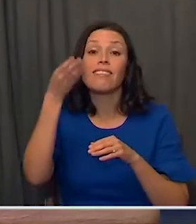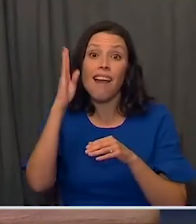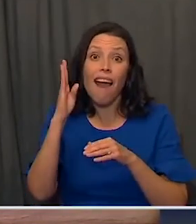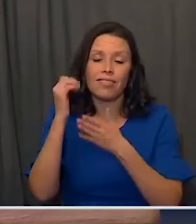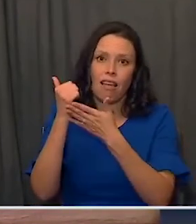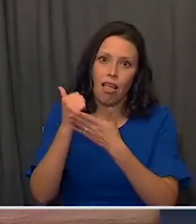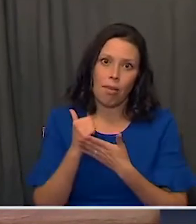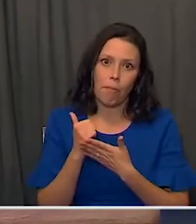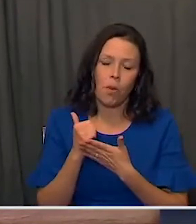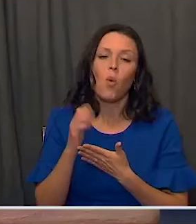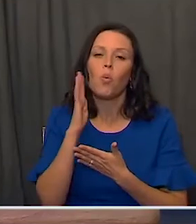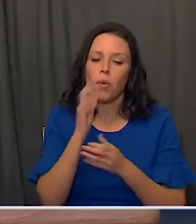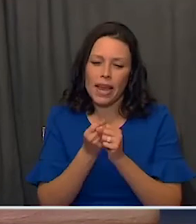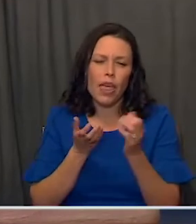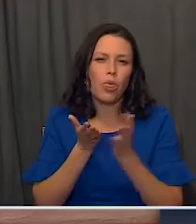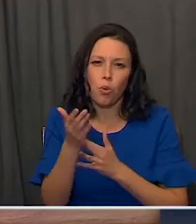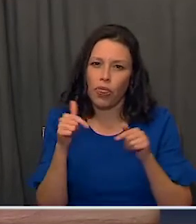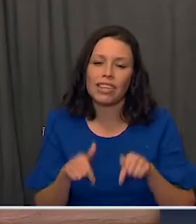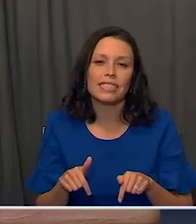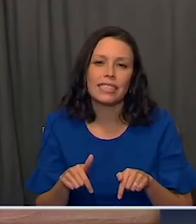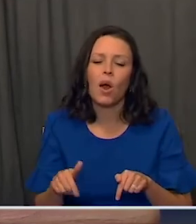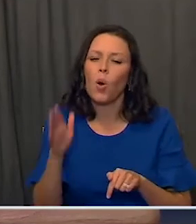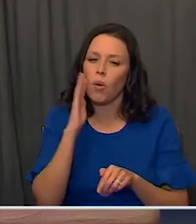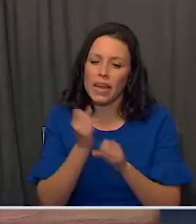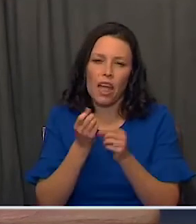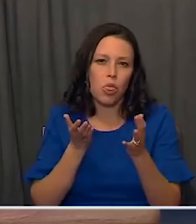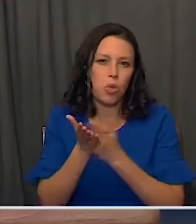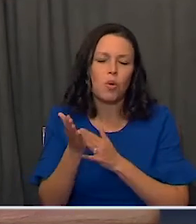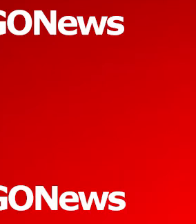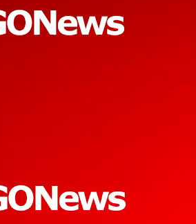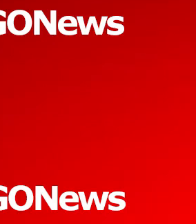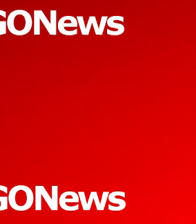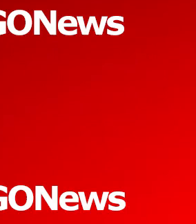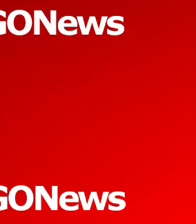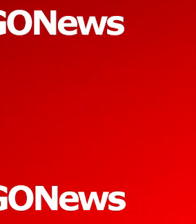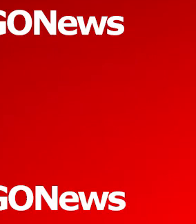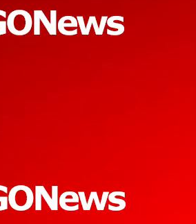help, we will get through this. And we will get through this together.